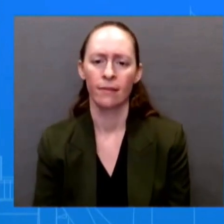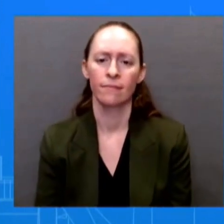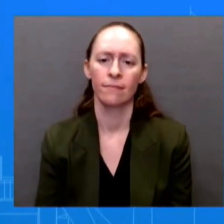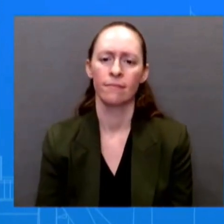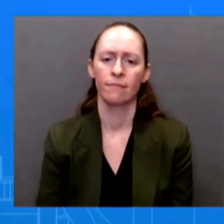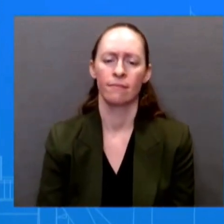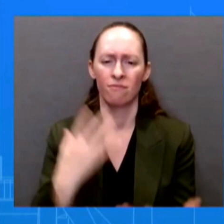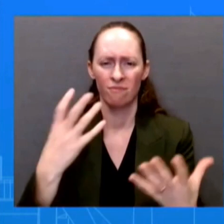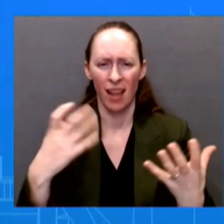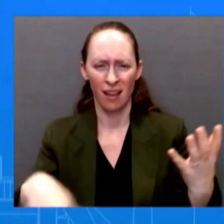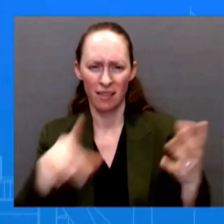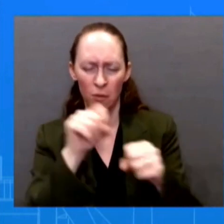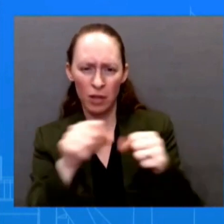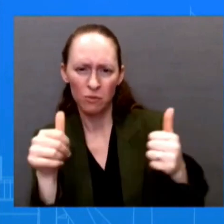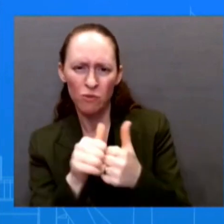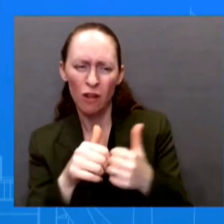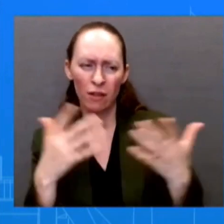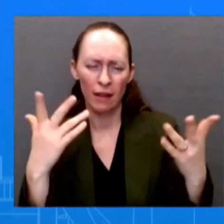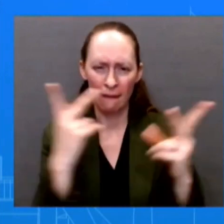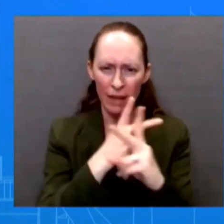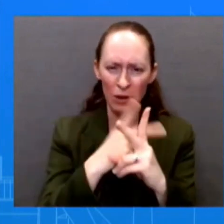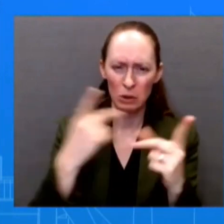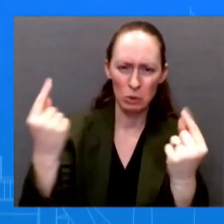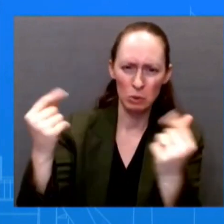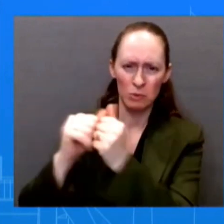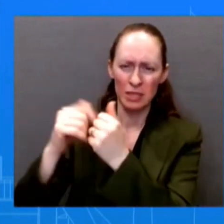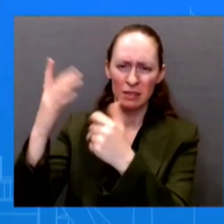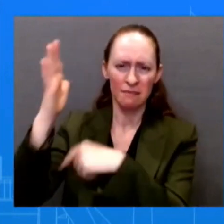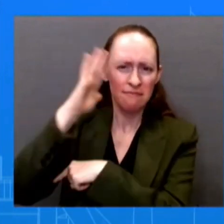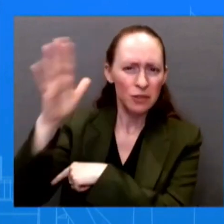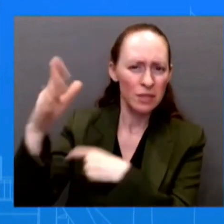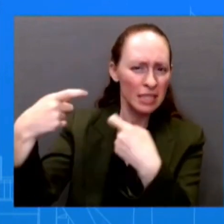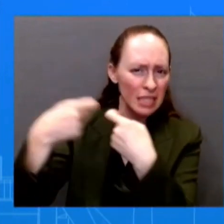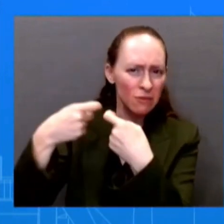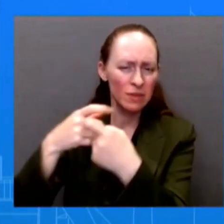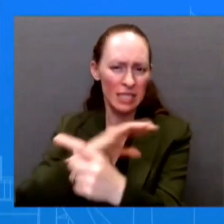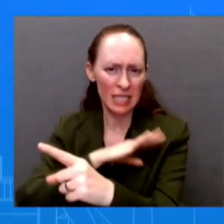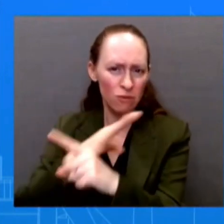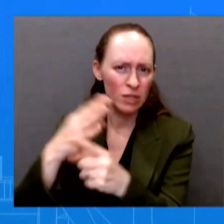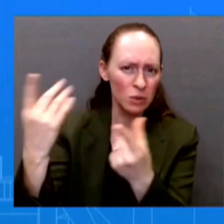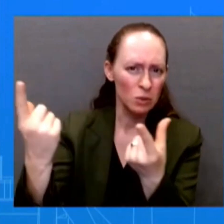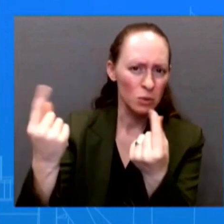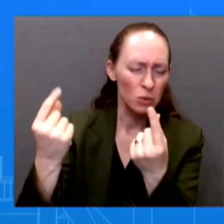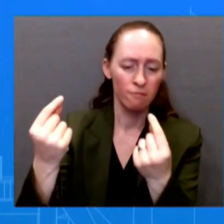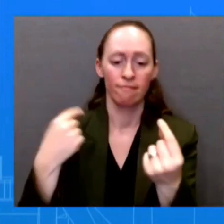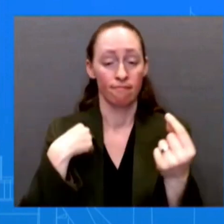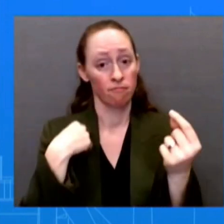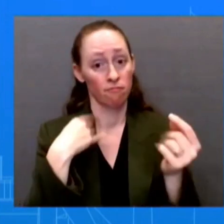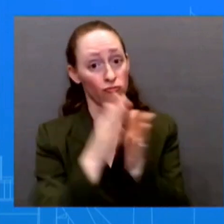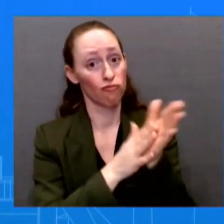Prime Minister Modi's relationship was critical to this outcome, and we look forward to supporting India's G20